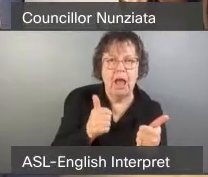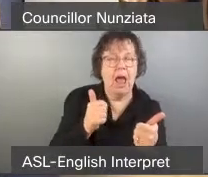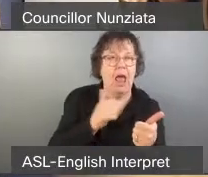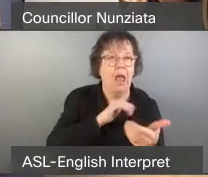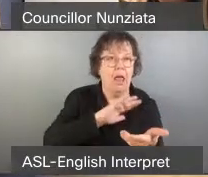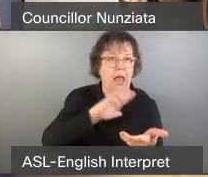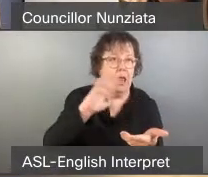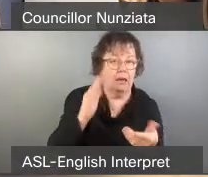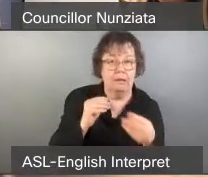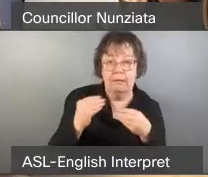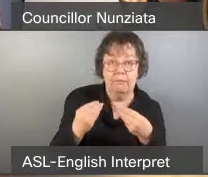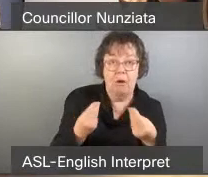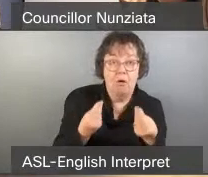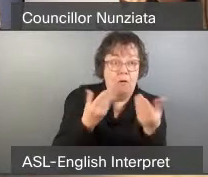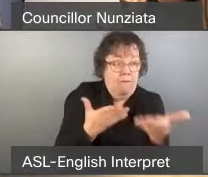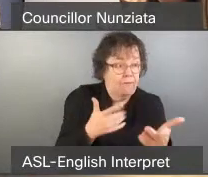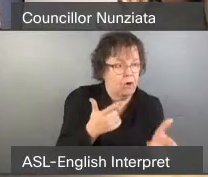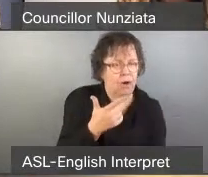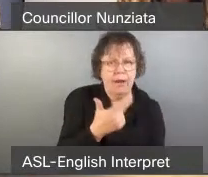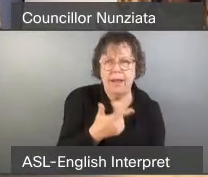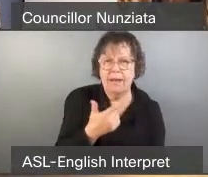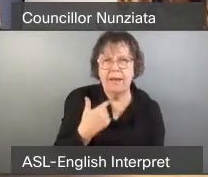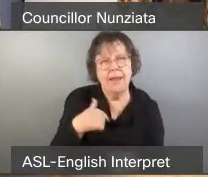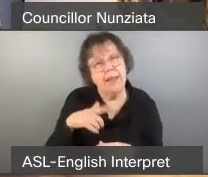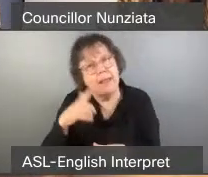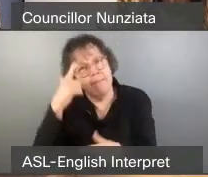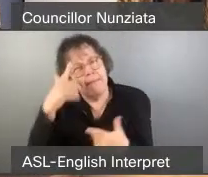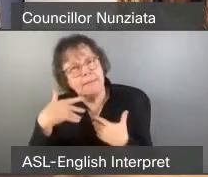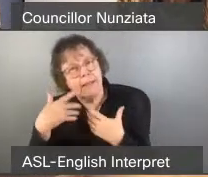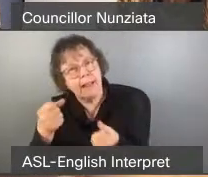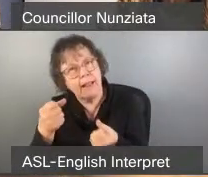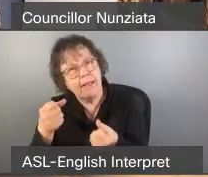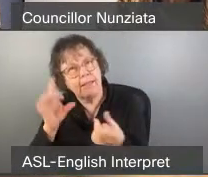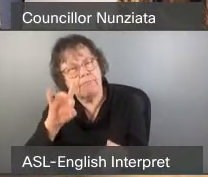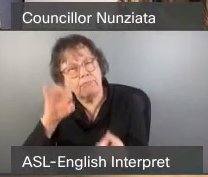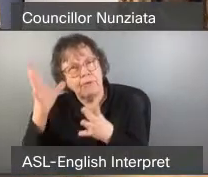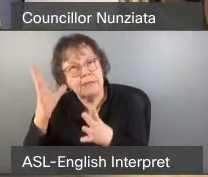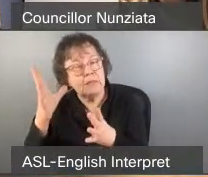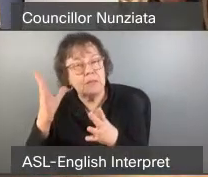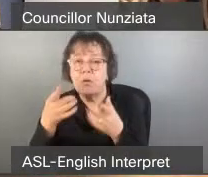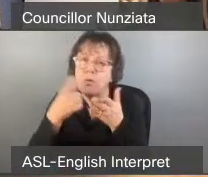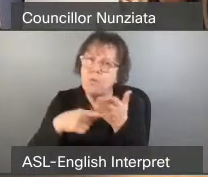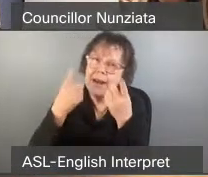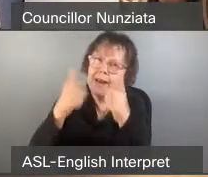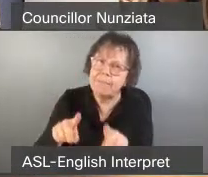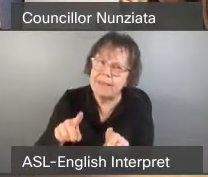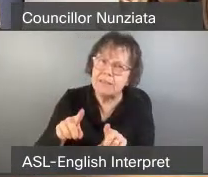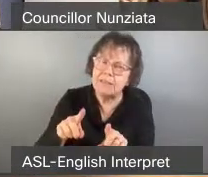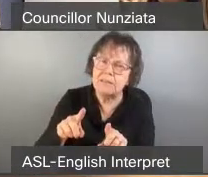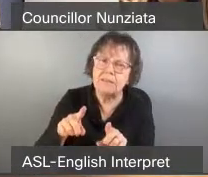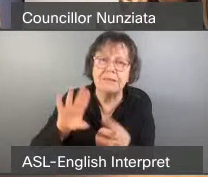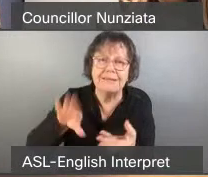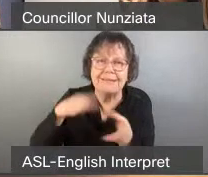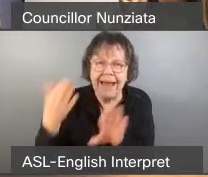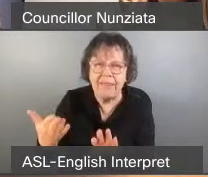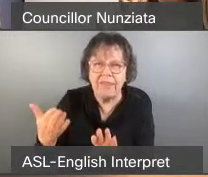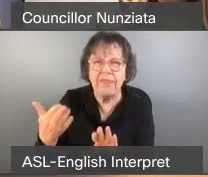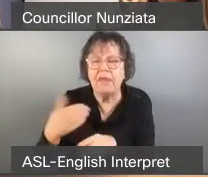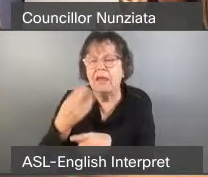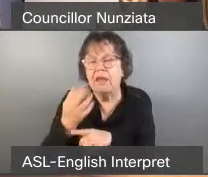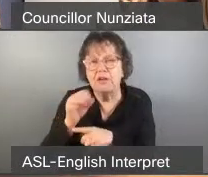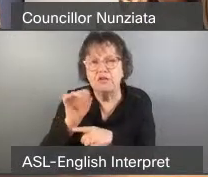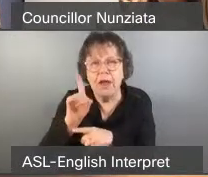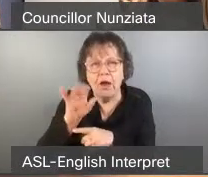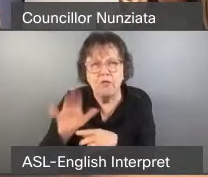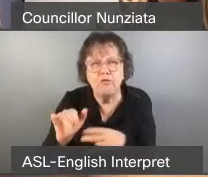As we know, it usually ends in death. As was the case with Ejaz Chowdhury, Regis Korchinski